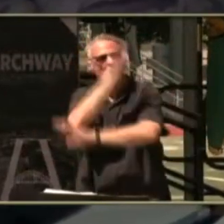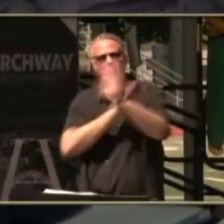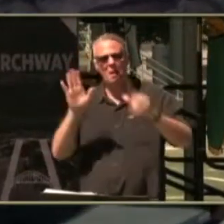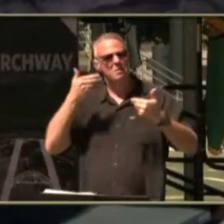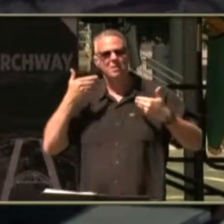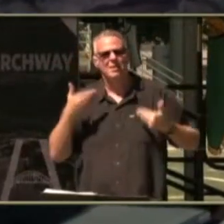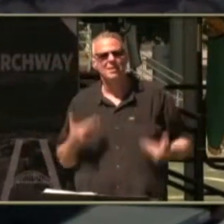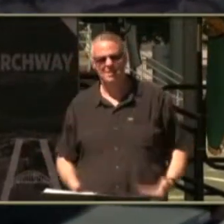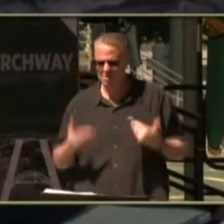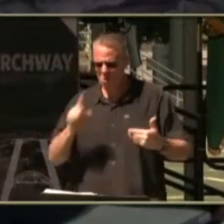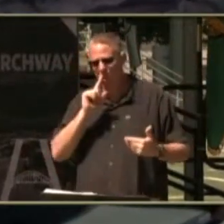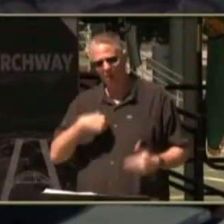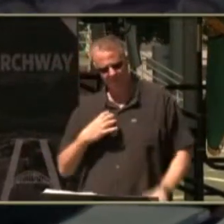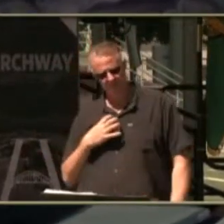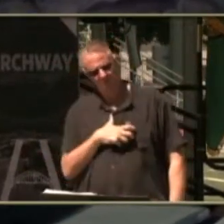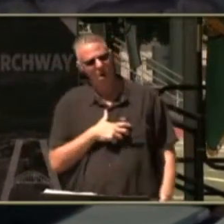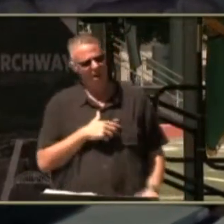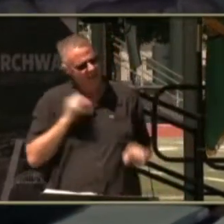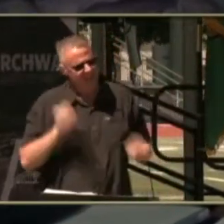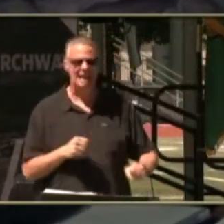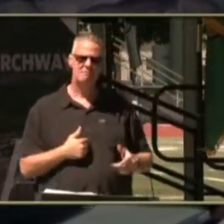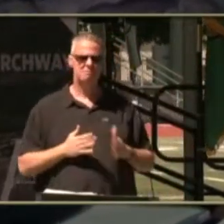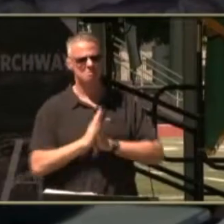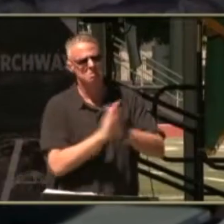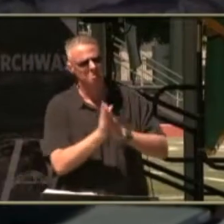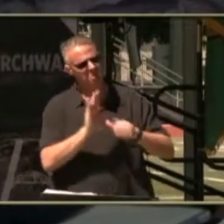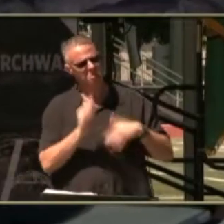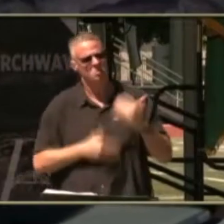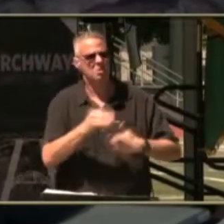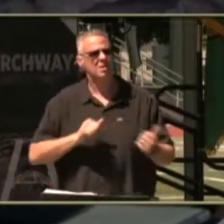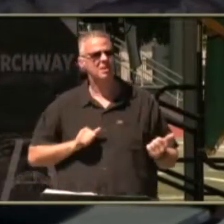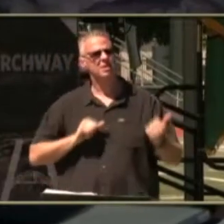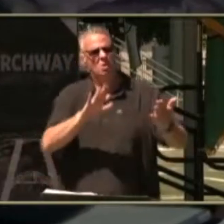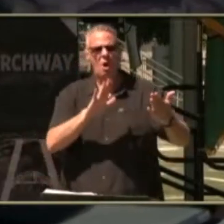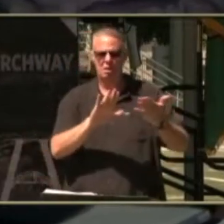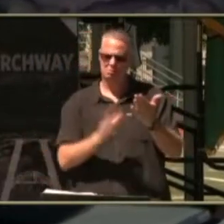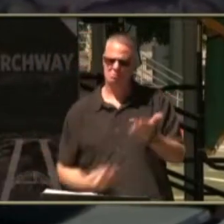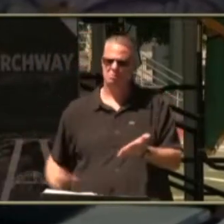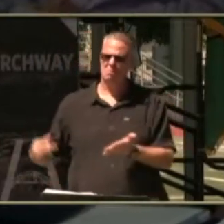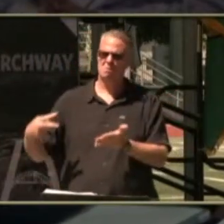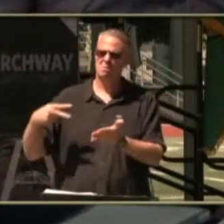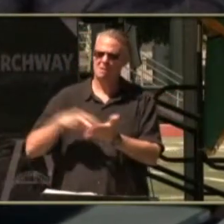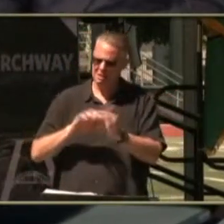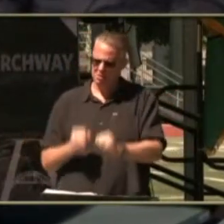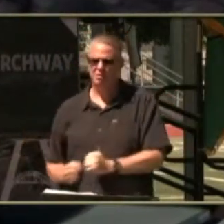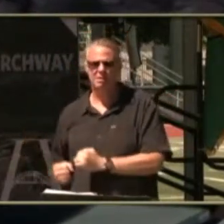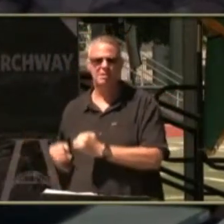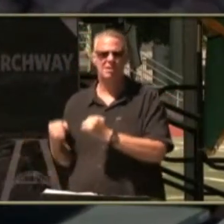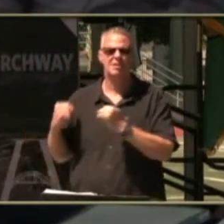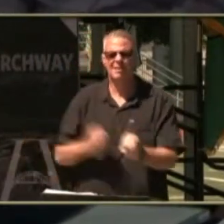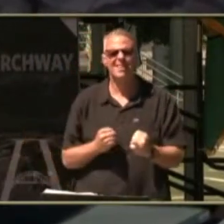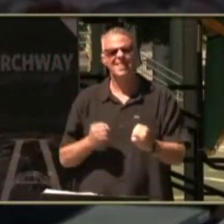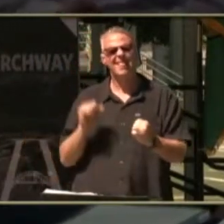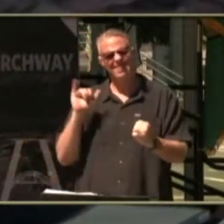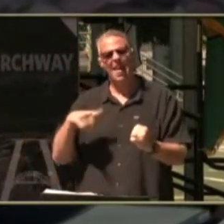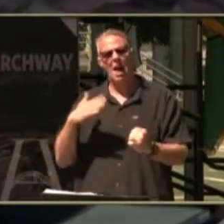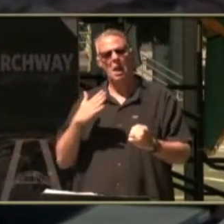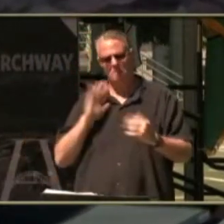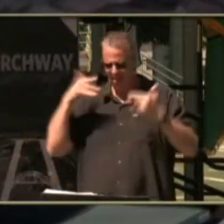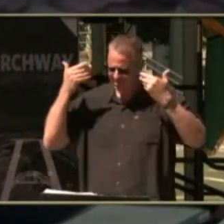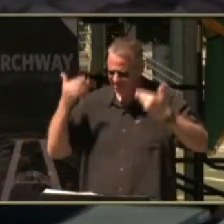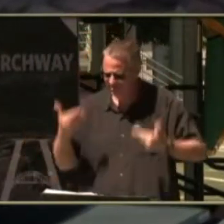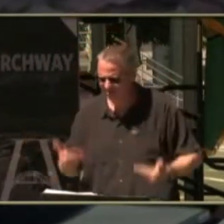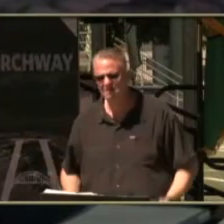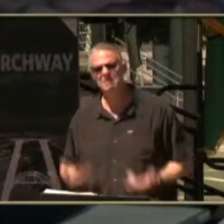My powers turn on It's turning right now, I'd be strong I believe my fight's